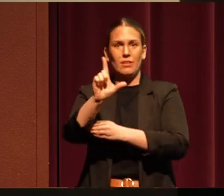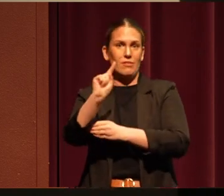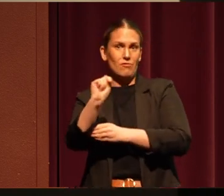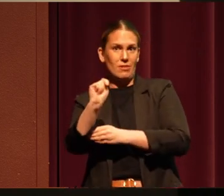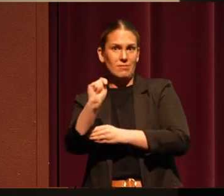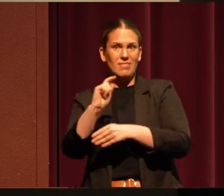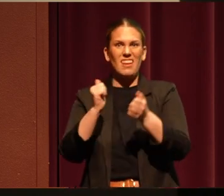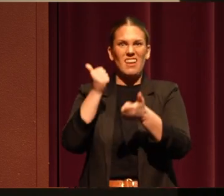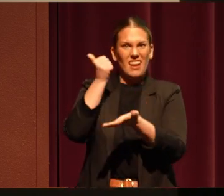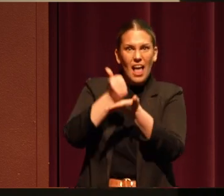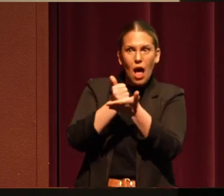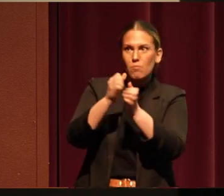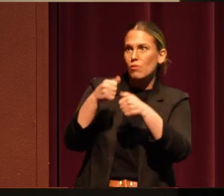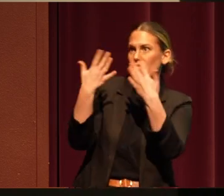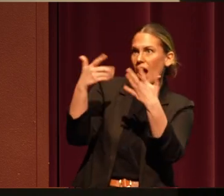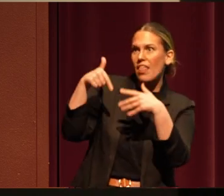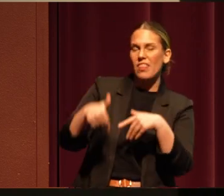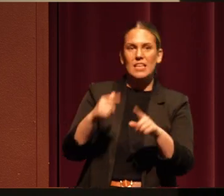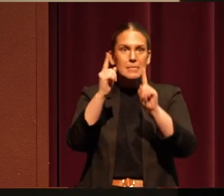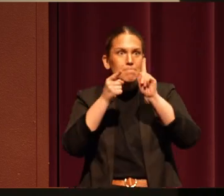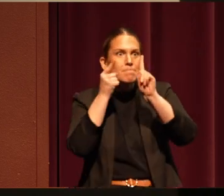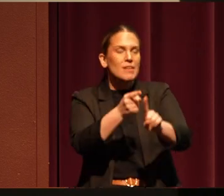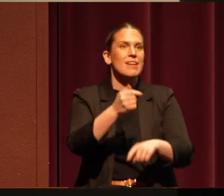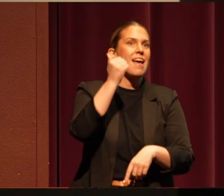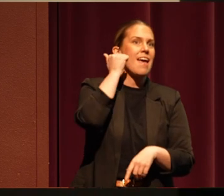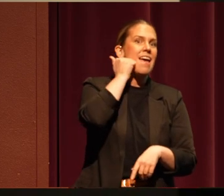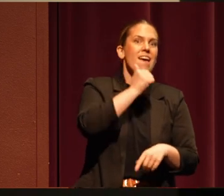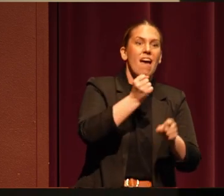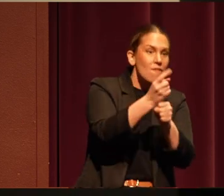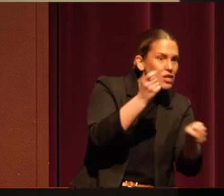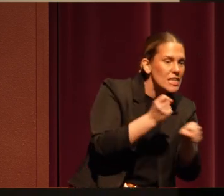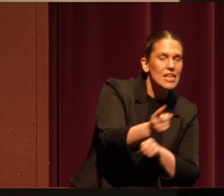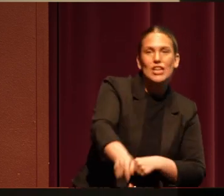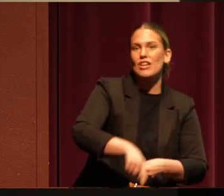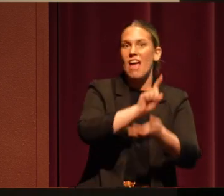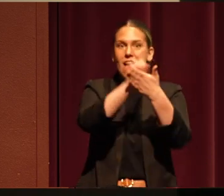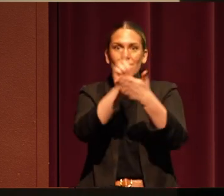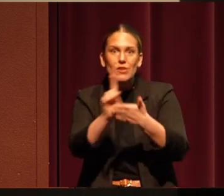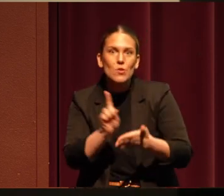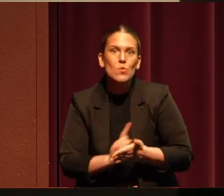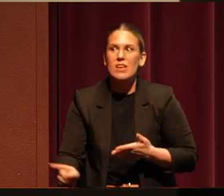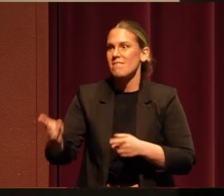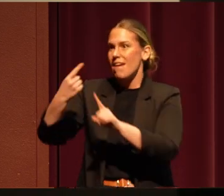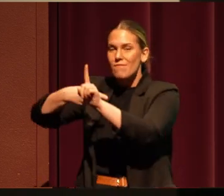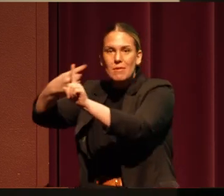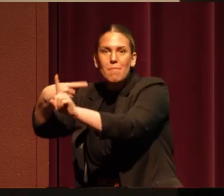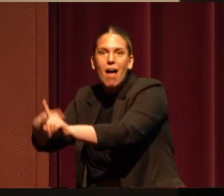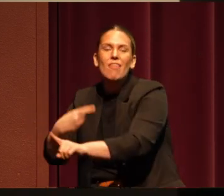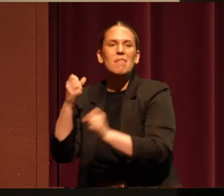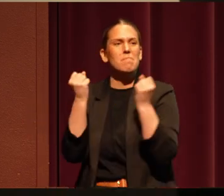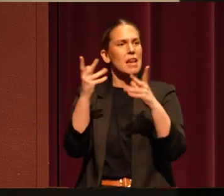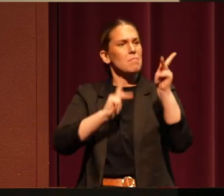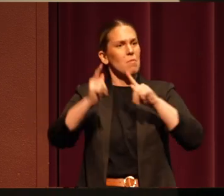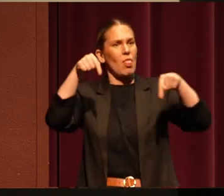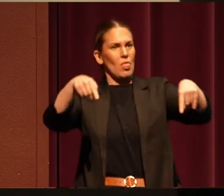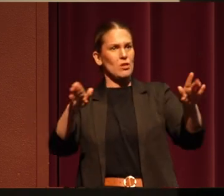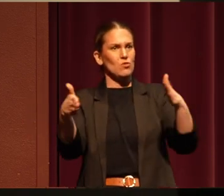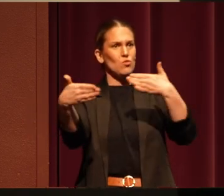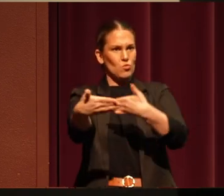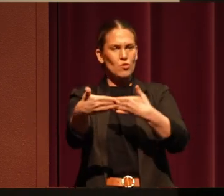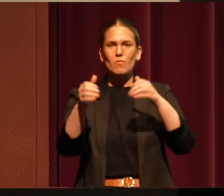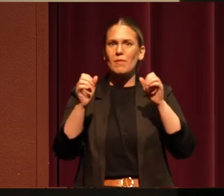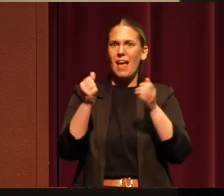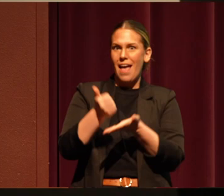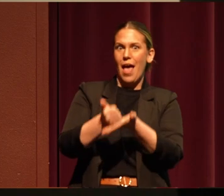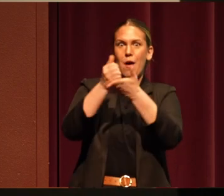every day, every year, every week, every month, and there are many people in this room who help us to do that. Before I